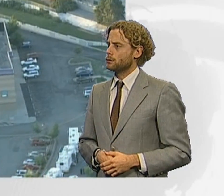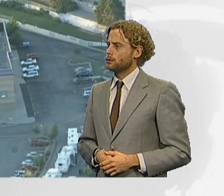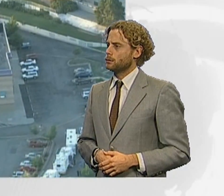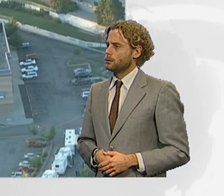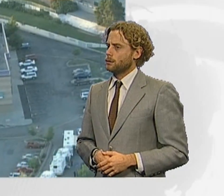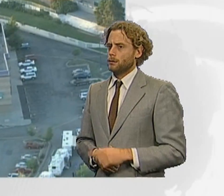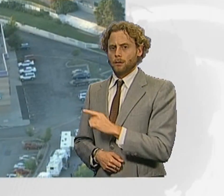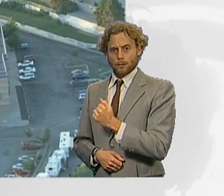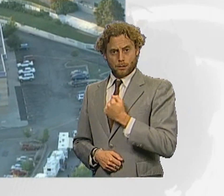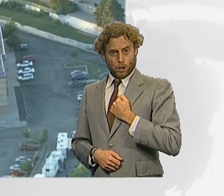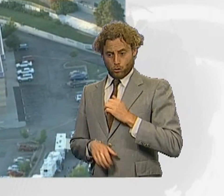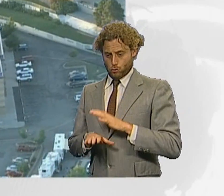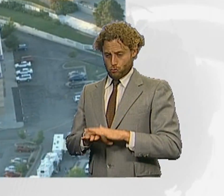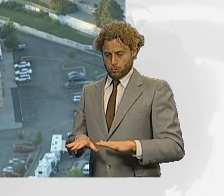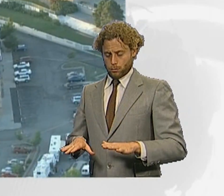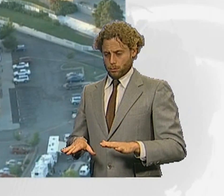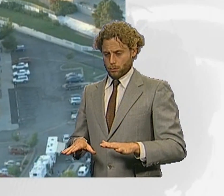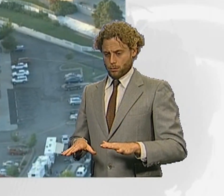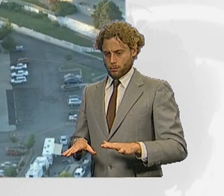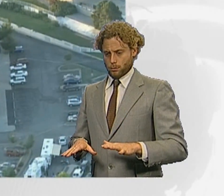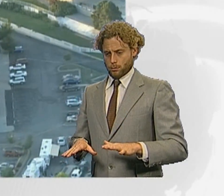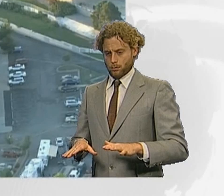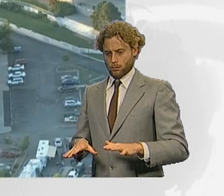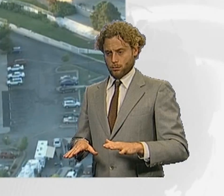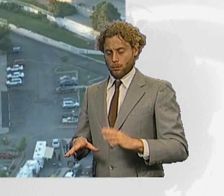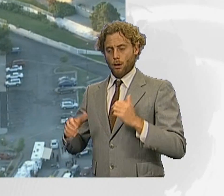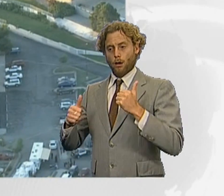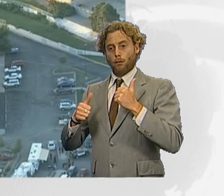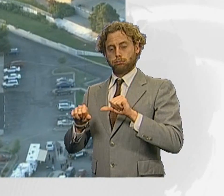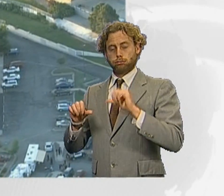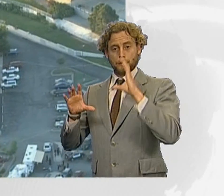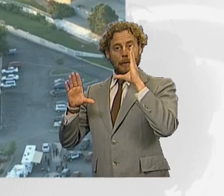just went to sleep about 30 minutes ago.